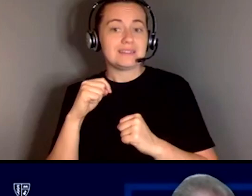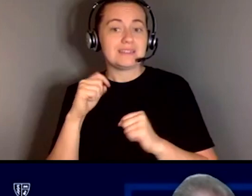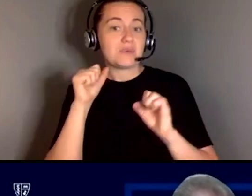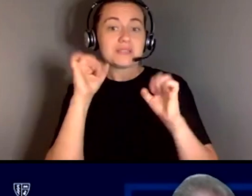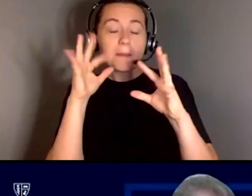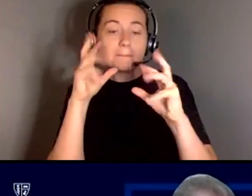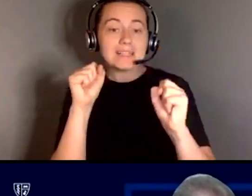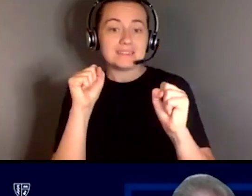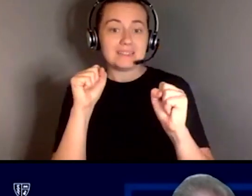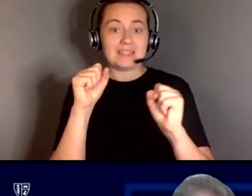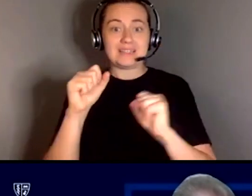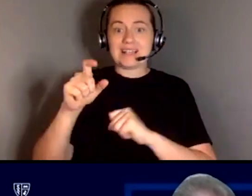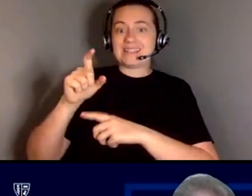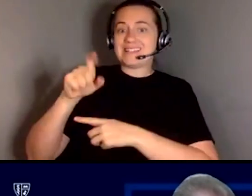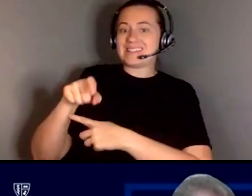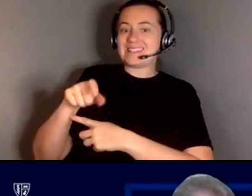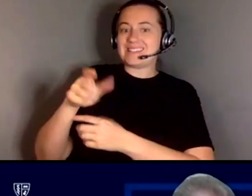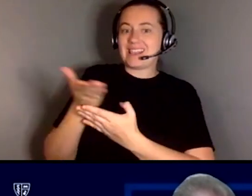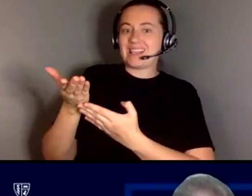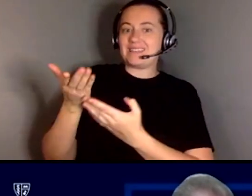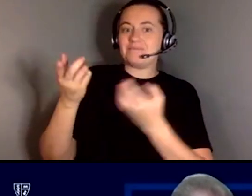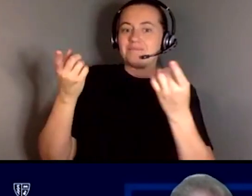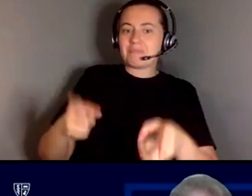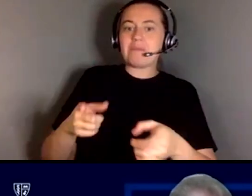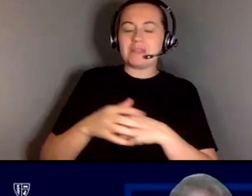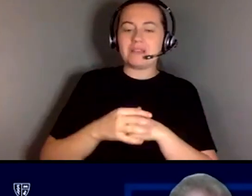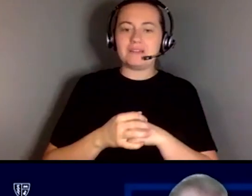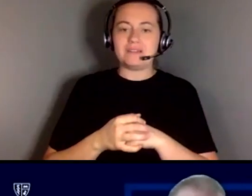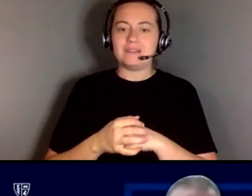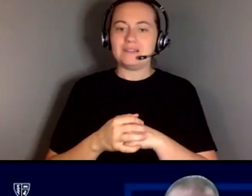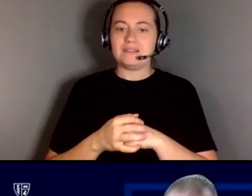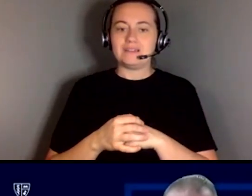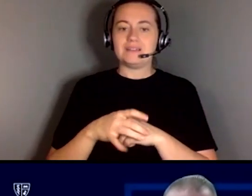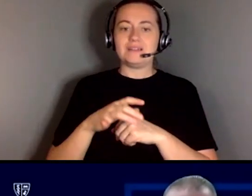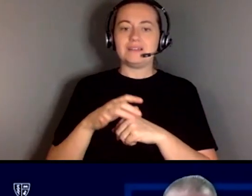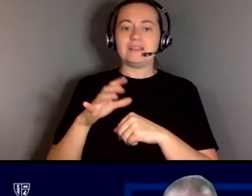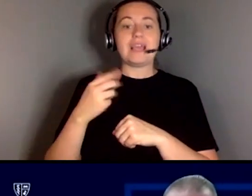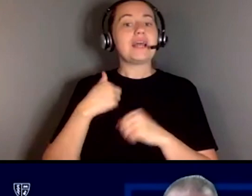necessity that happened. I'm glad to be continuing to work in it.